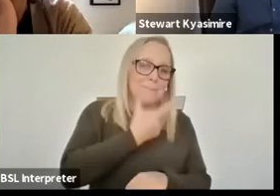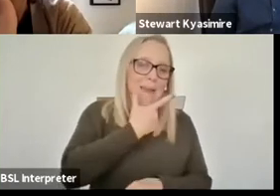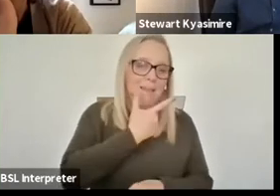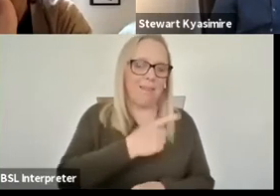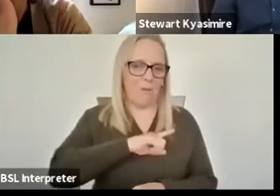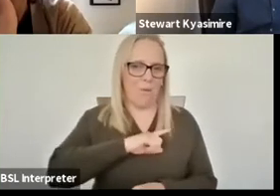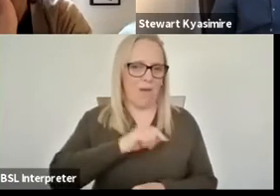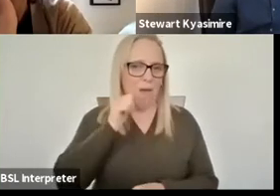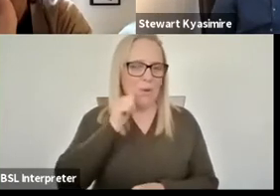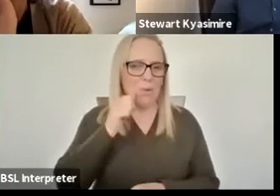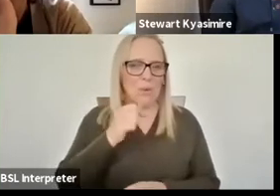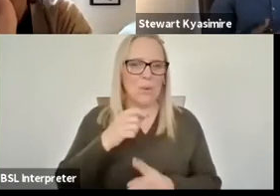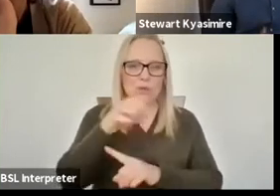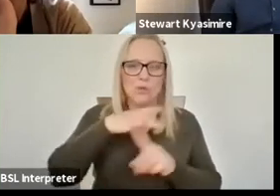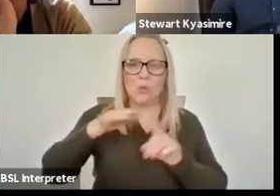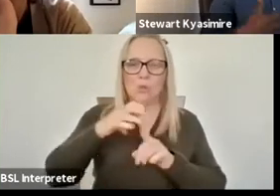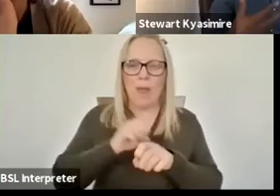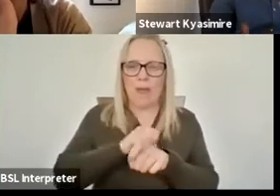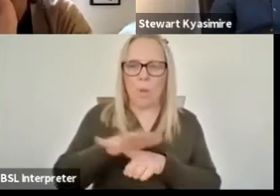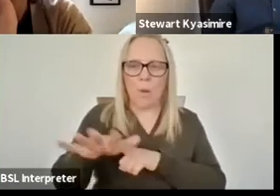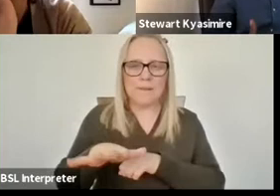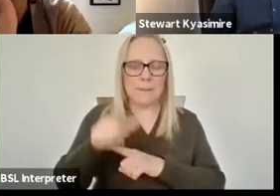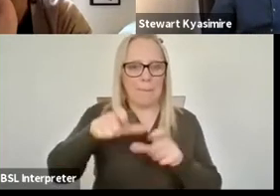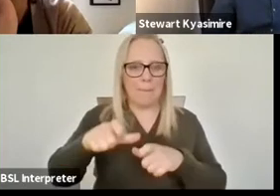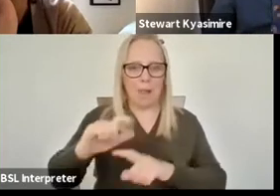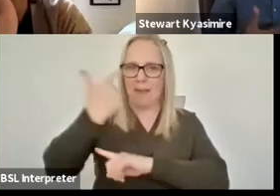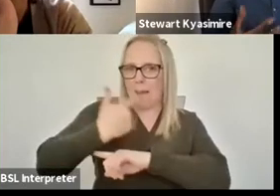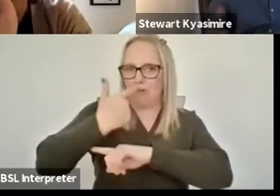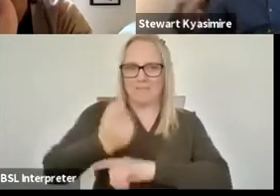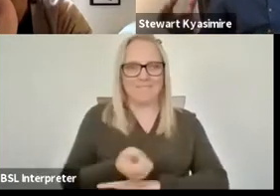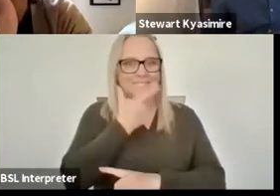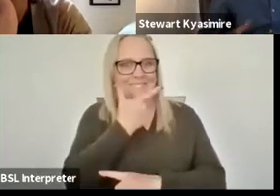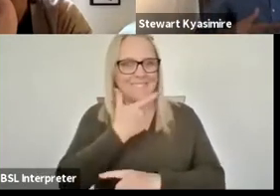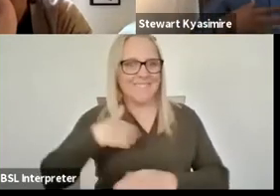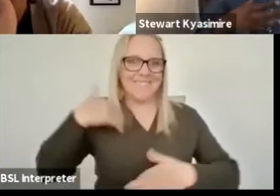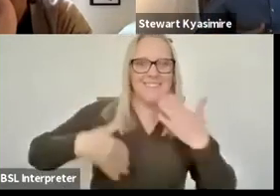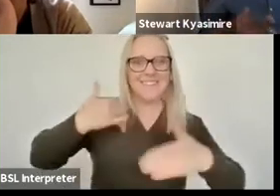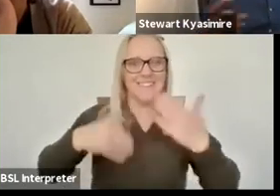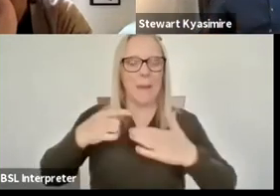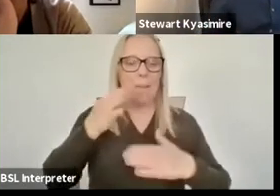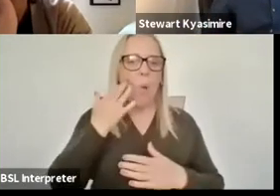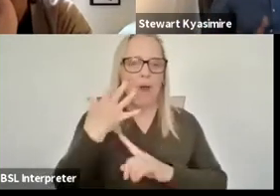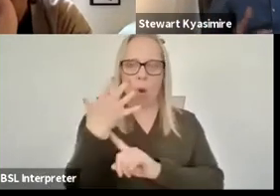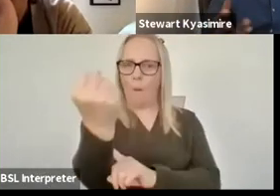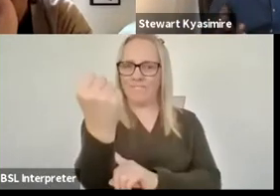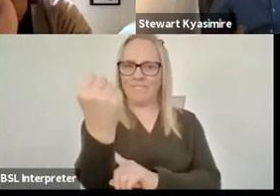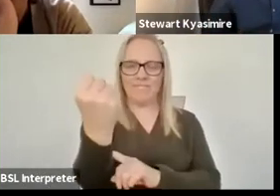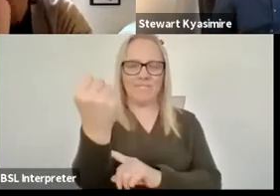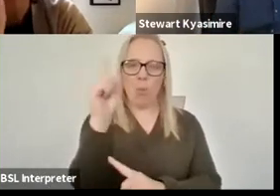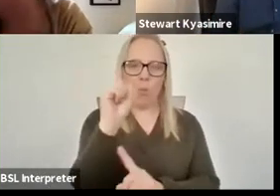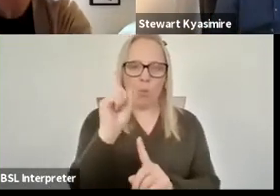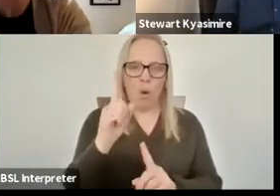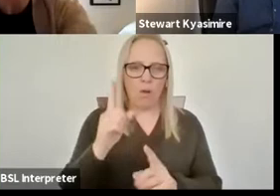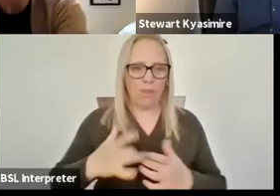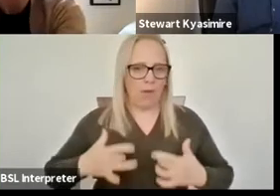the camera you know is it this this guy's he's bubbly smiley guy that just you know